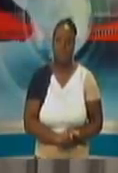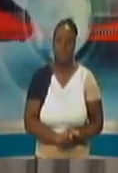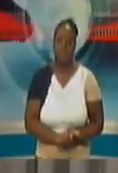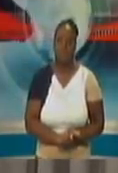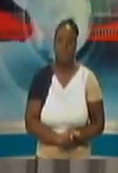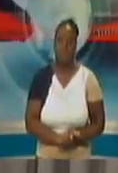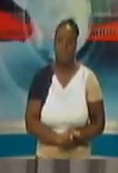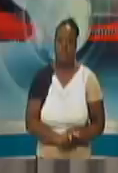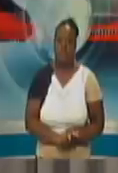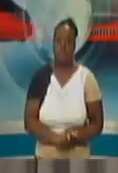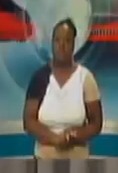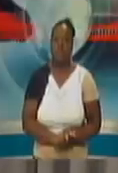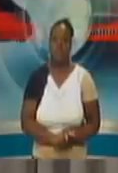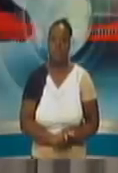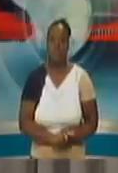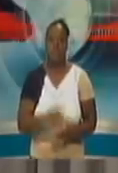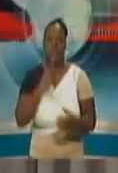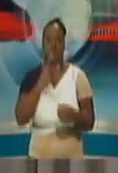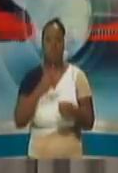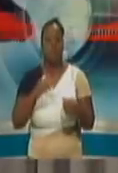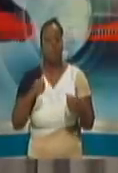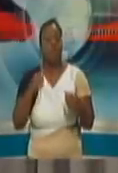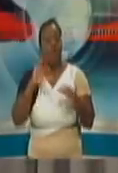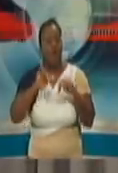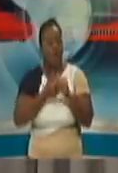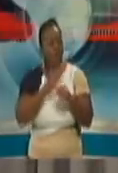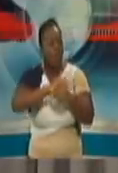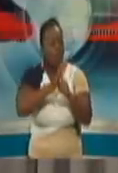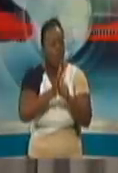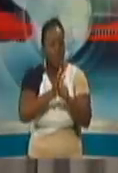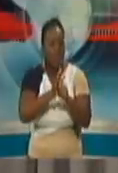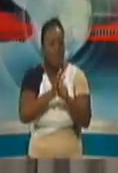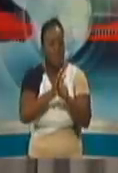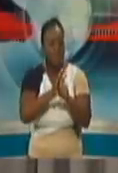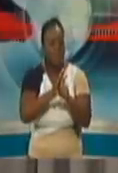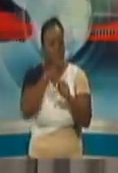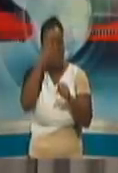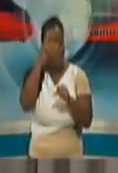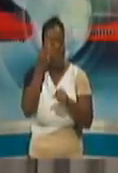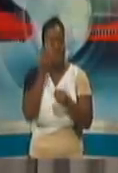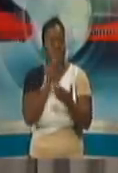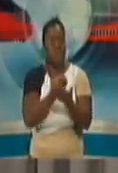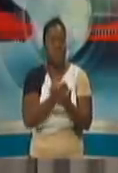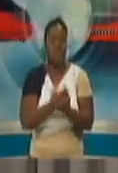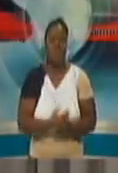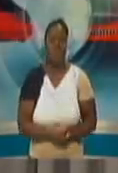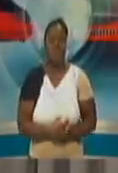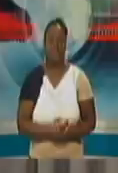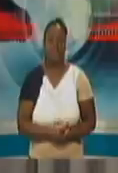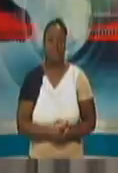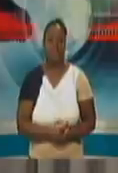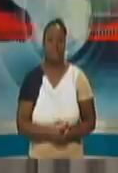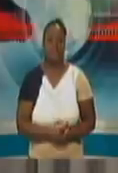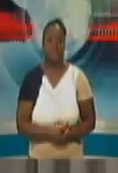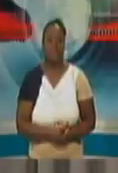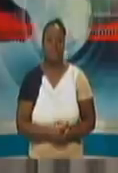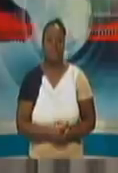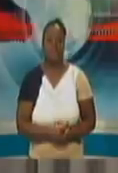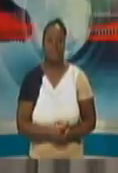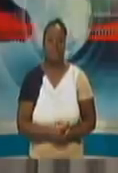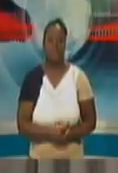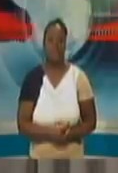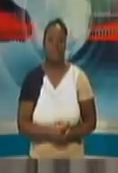on the impact of COVID on the economy and where do we go from here which are the important sectors going forward. So let me just take the ease of doing business.